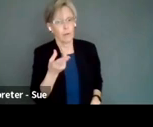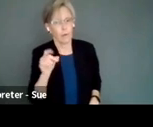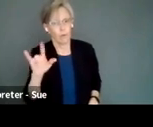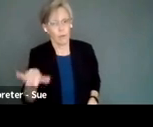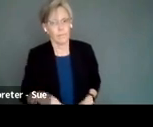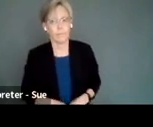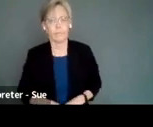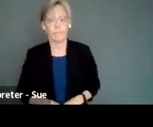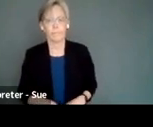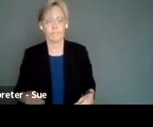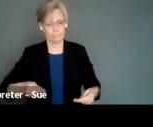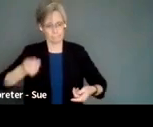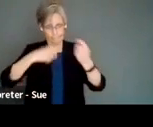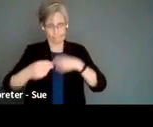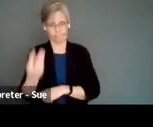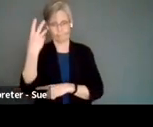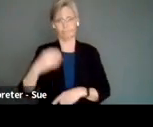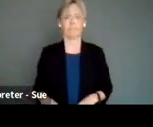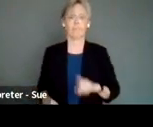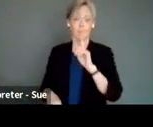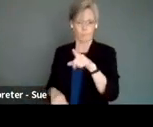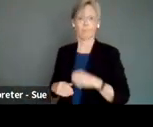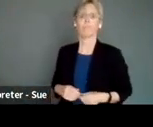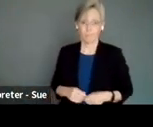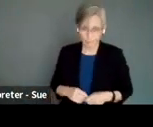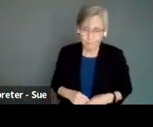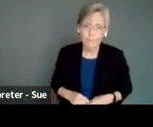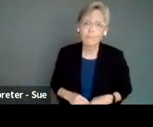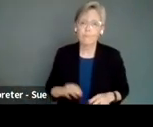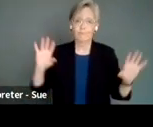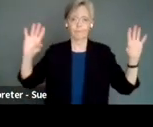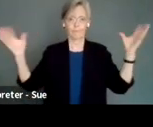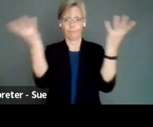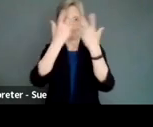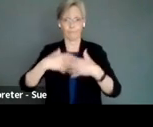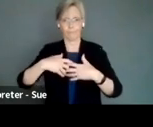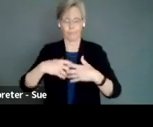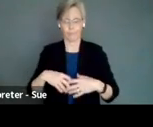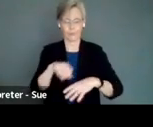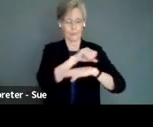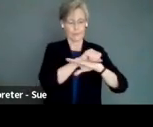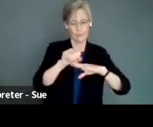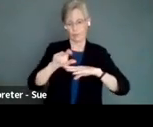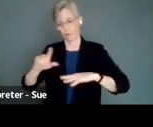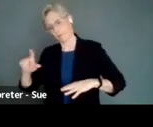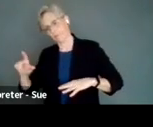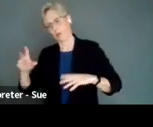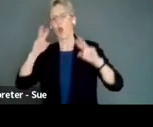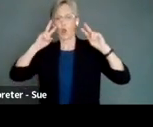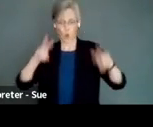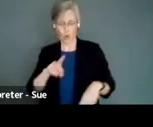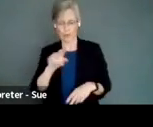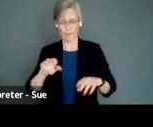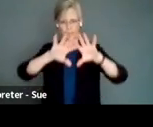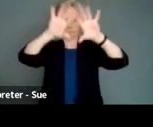I'm going to change the slide. So here's where it all comes together, and this is where stage left tends to approach disability as a holistic